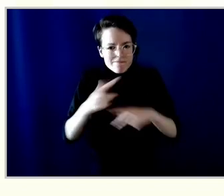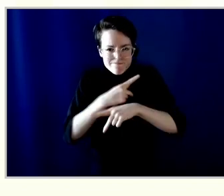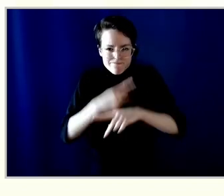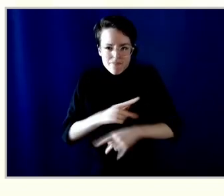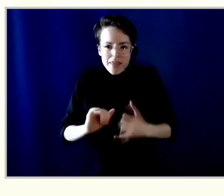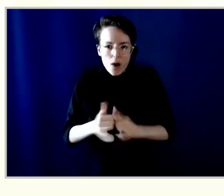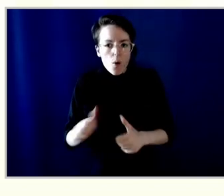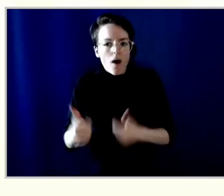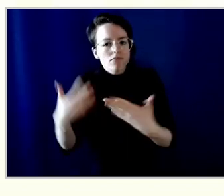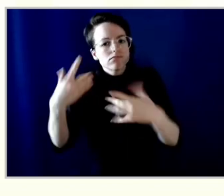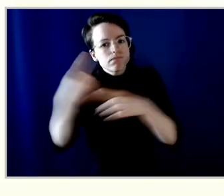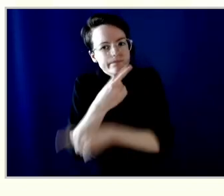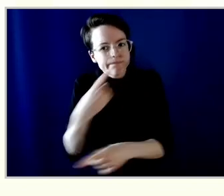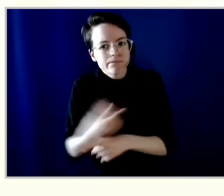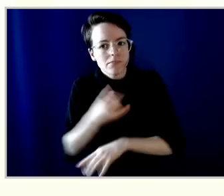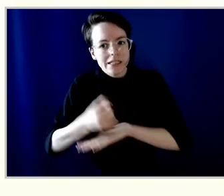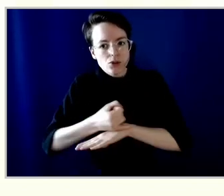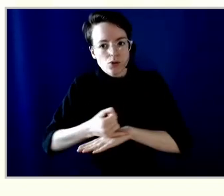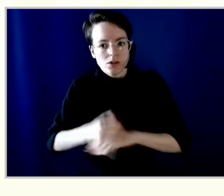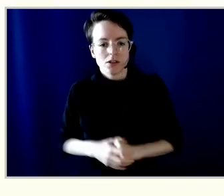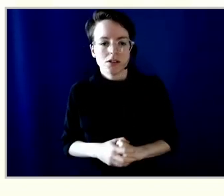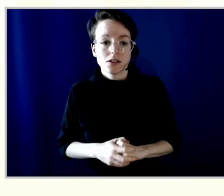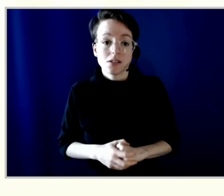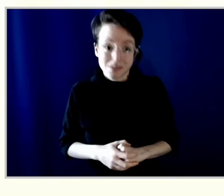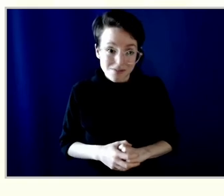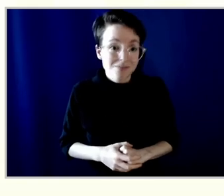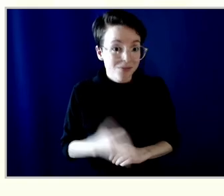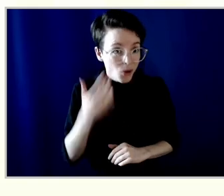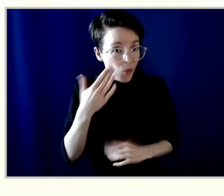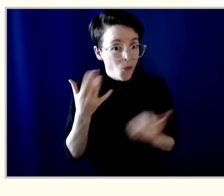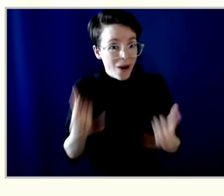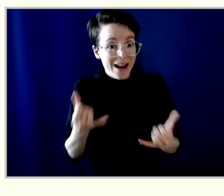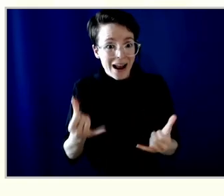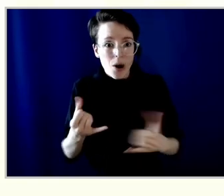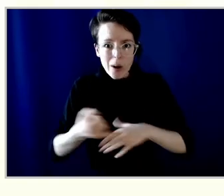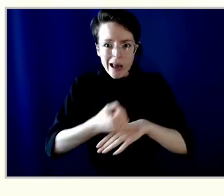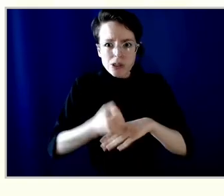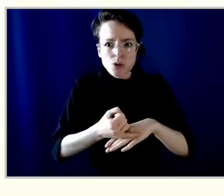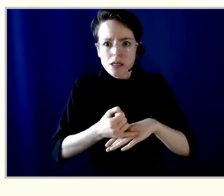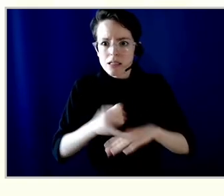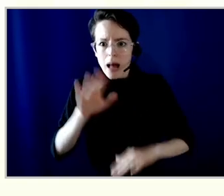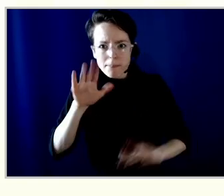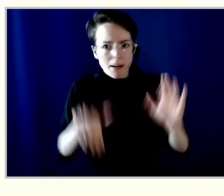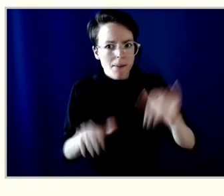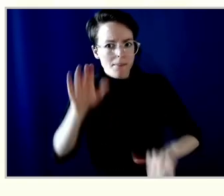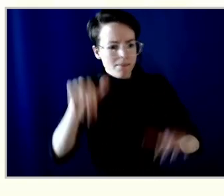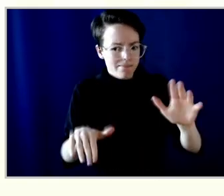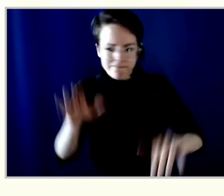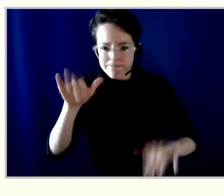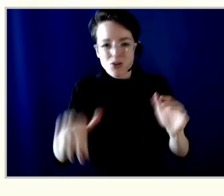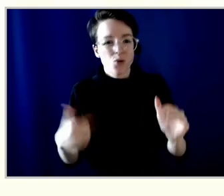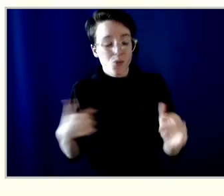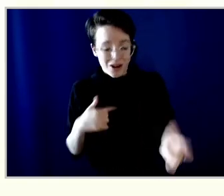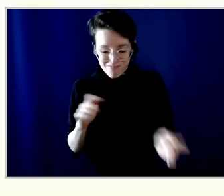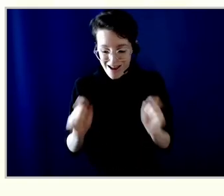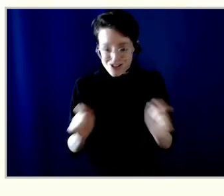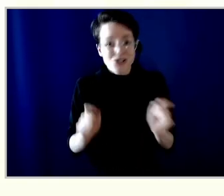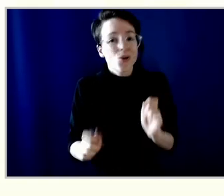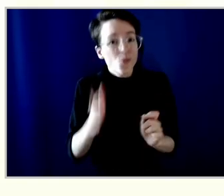interest rates are changing quite quickly. And so we are adjusting and will continue to do so. Thank you.